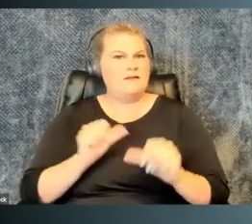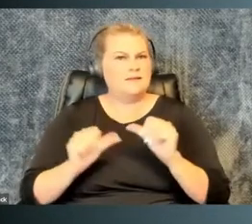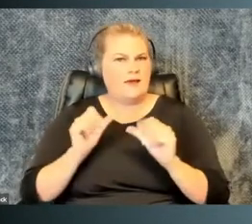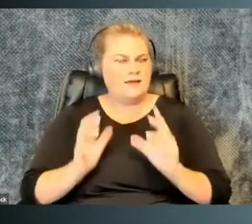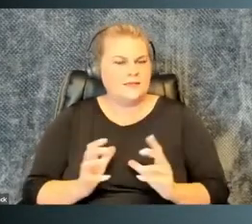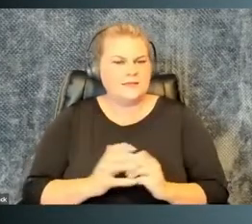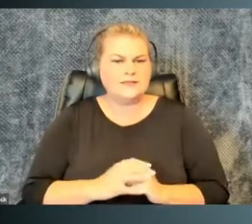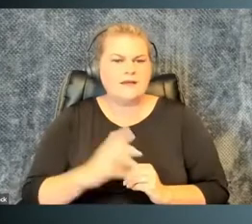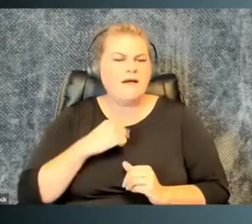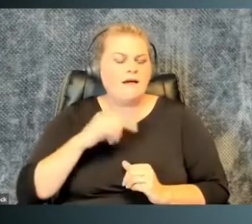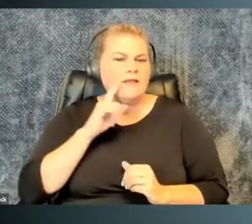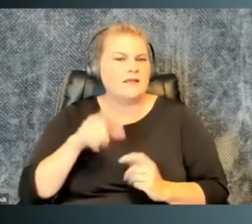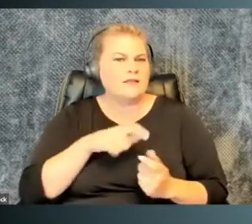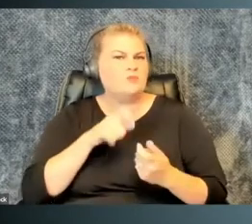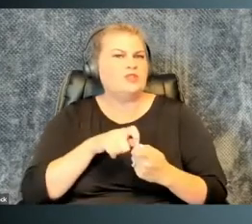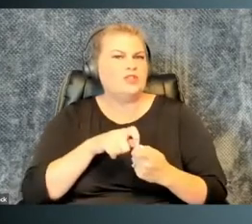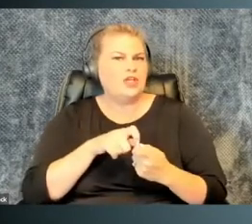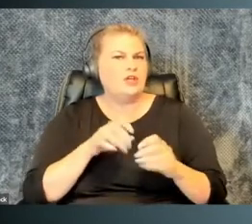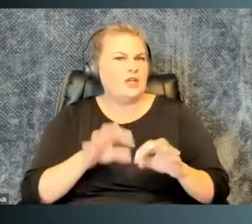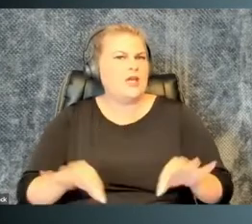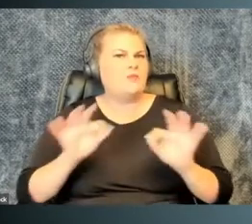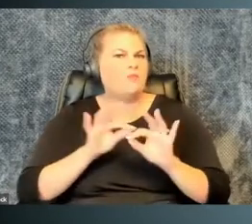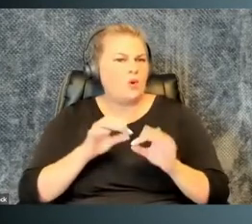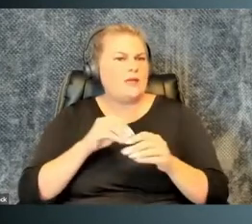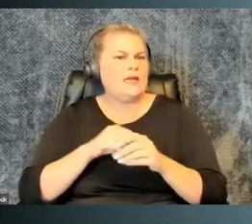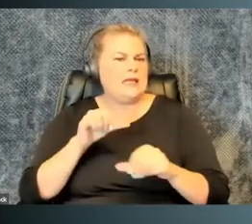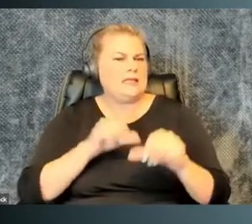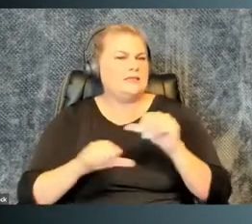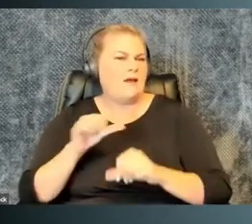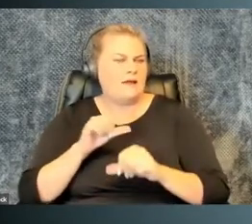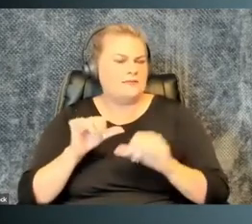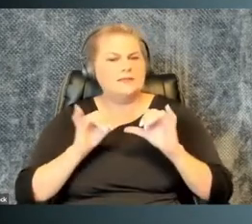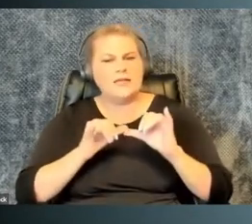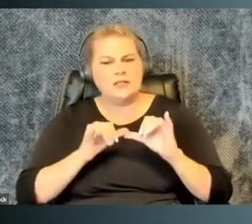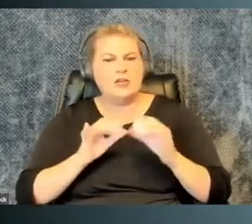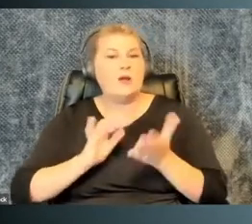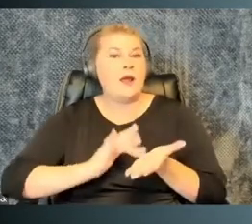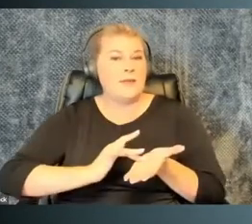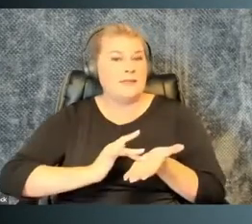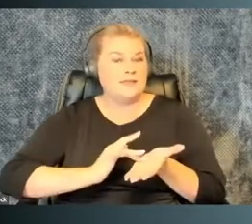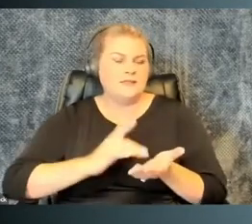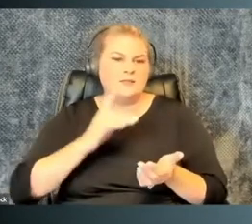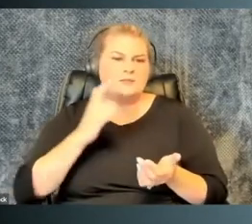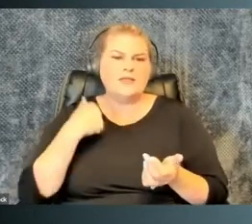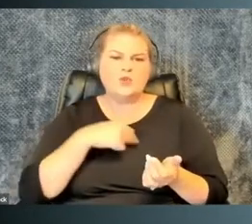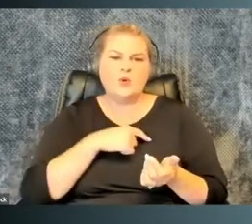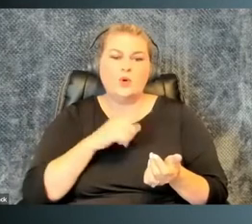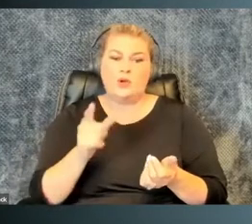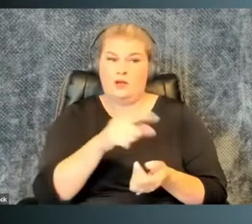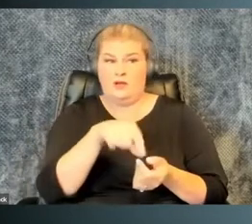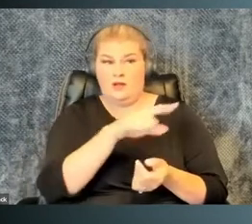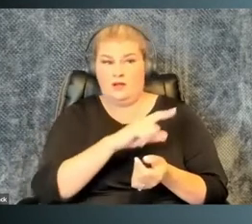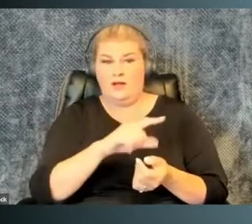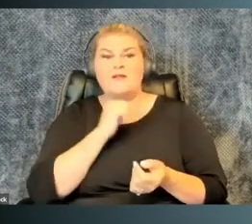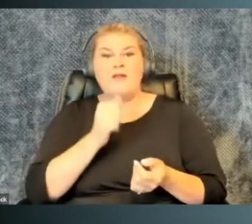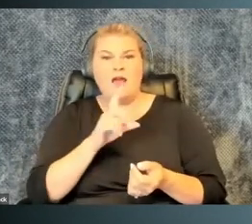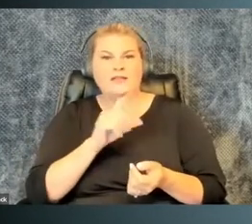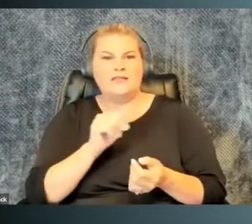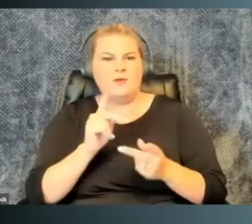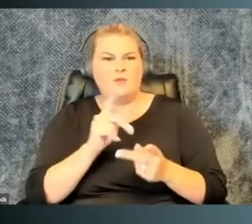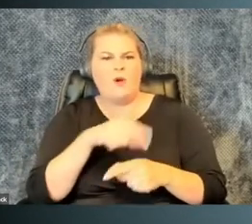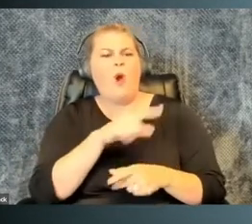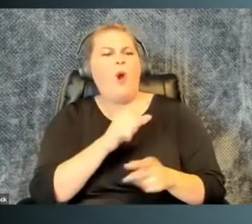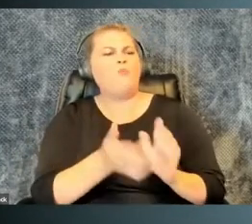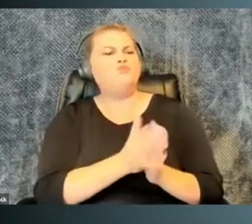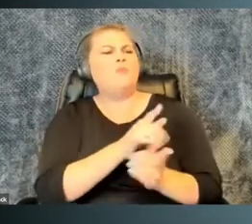in our workplaces as scientists. I think this is particularly imperative in the sciences, engineering, and medicine, where